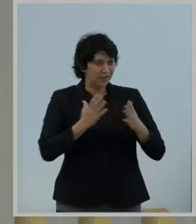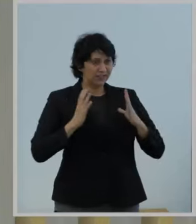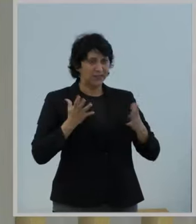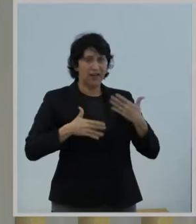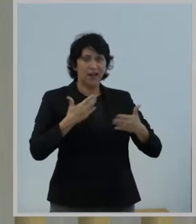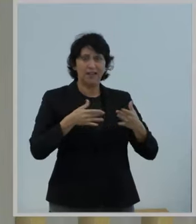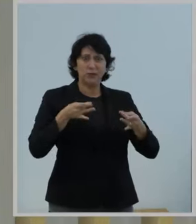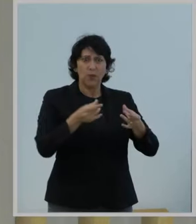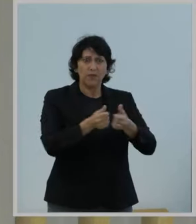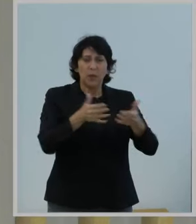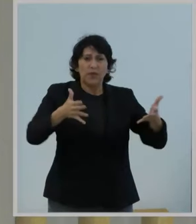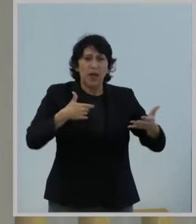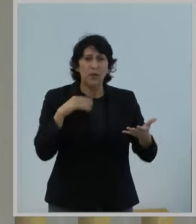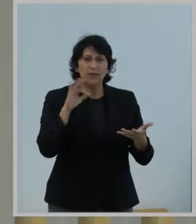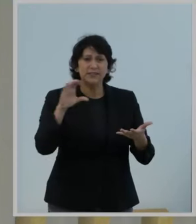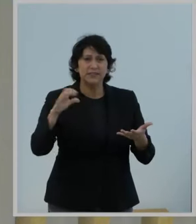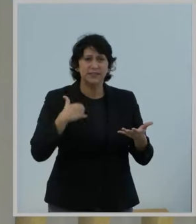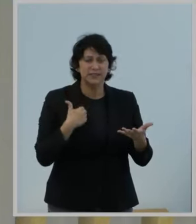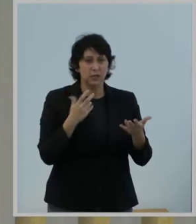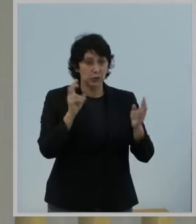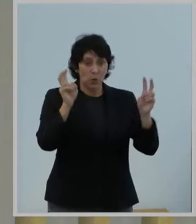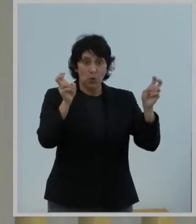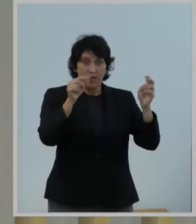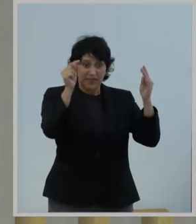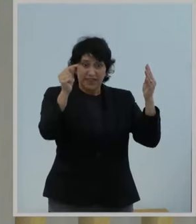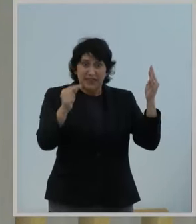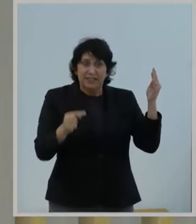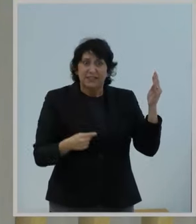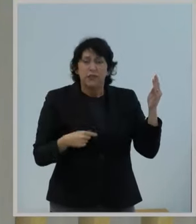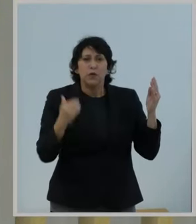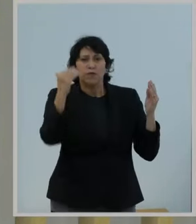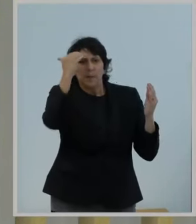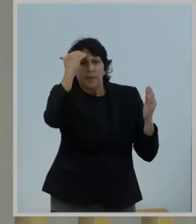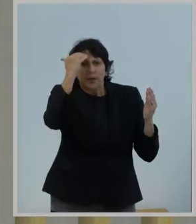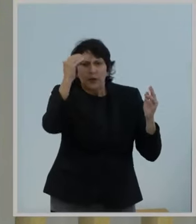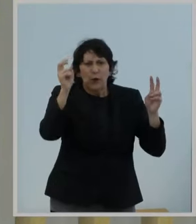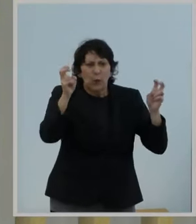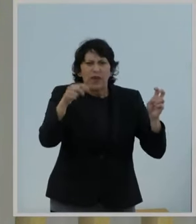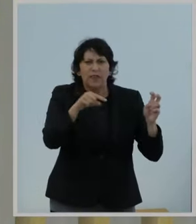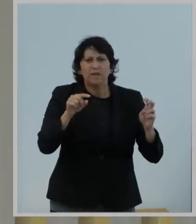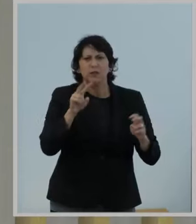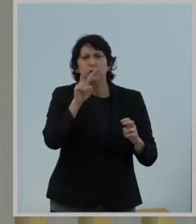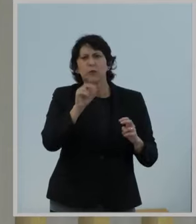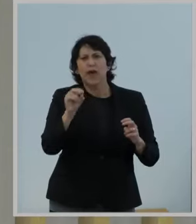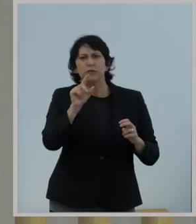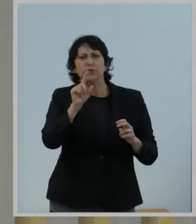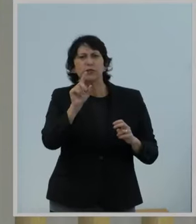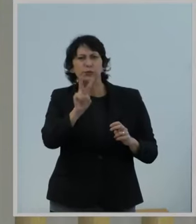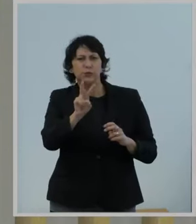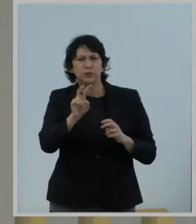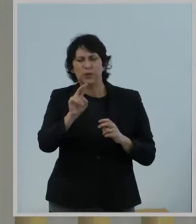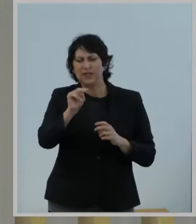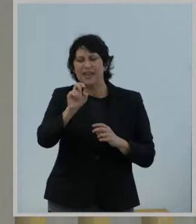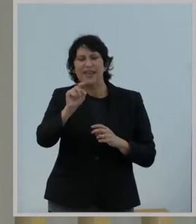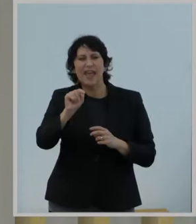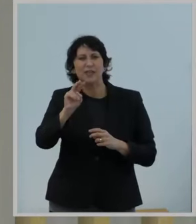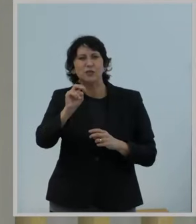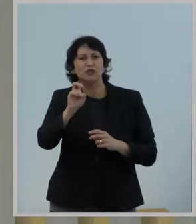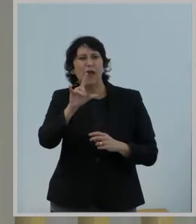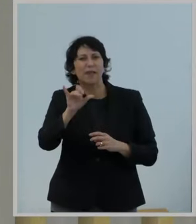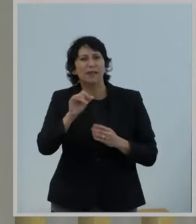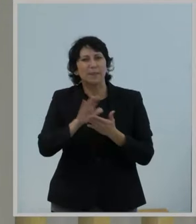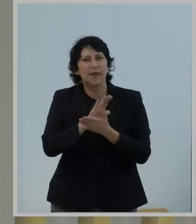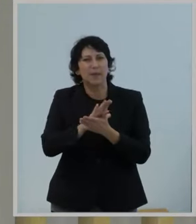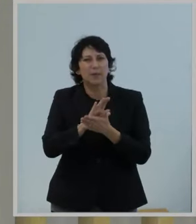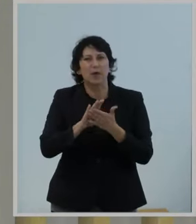consumer expectations. And if those are familiar phrases, those are drawn from the seminal 2003 net neutrality paper, from Chairman